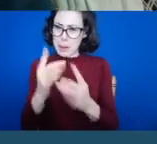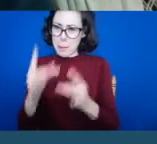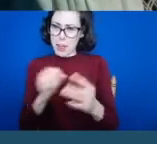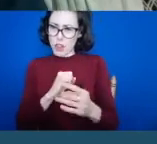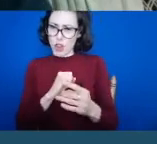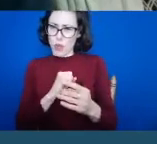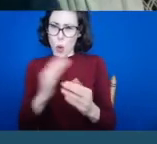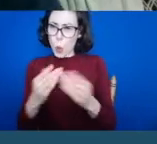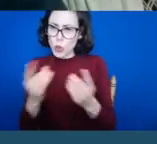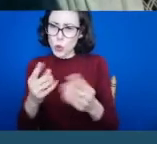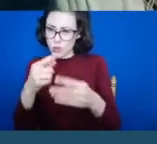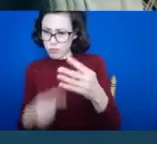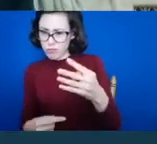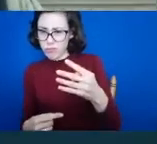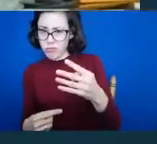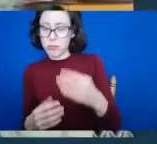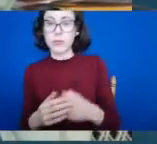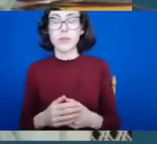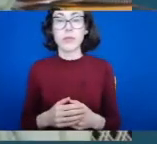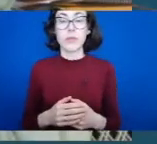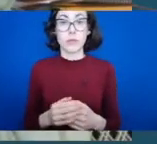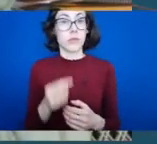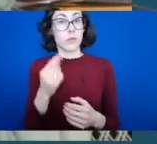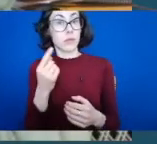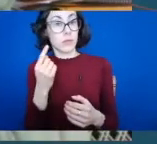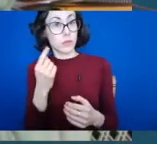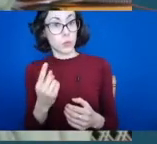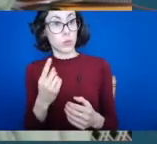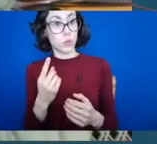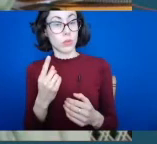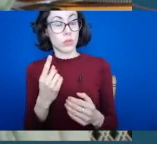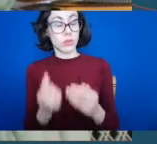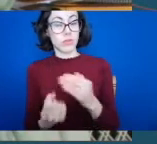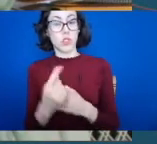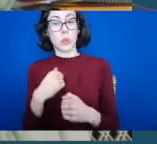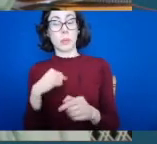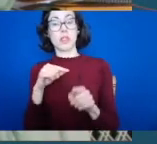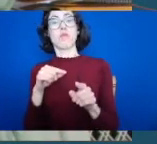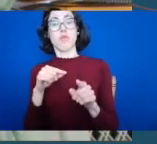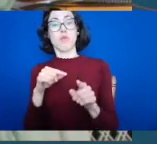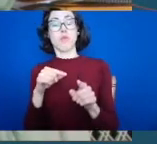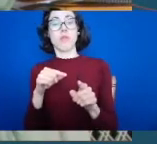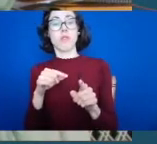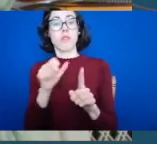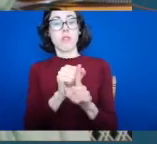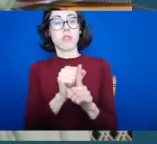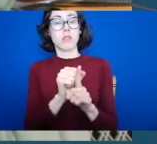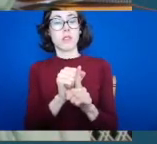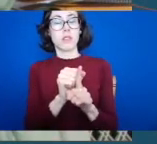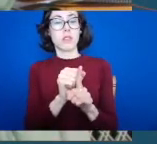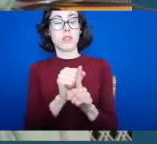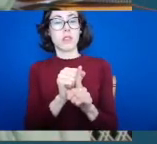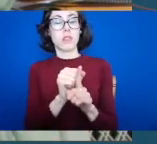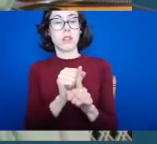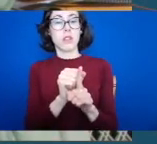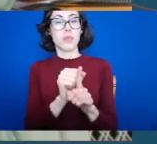Well, one of the key issues that I've identified as Minister is the fact that unfortunately over, you know, we still